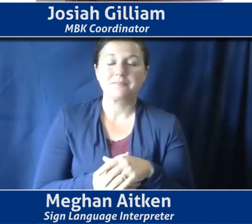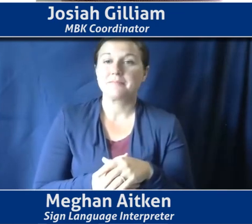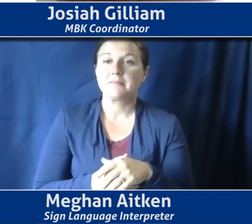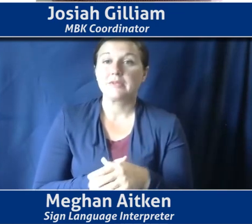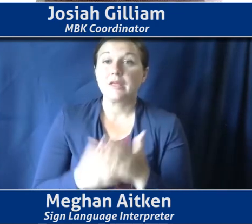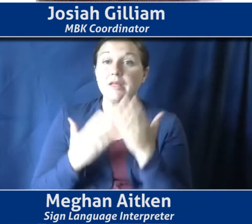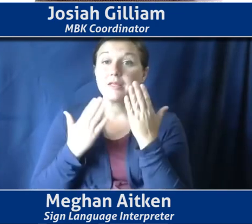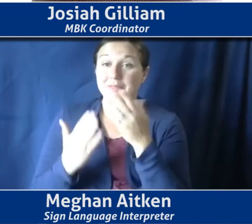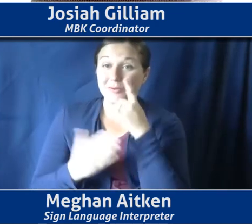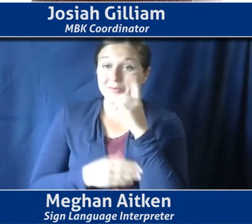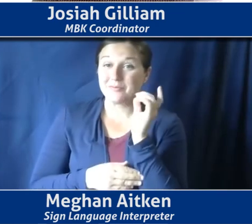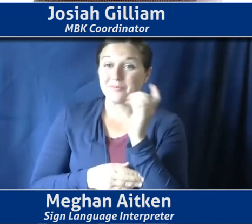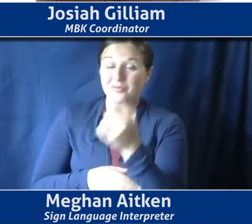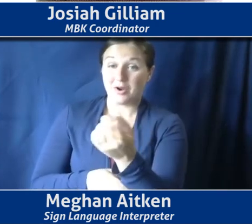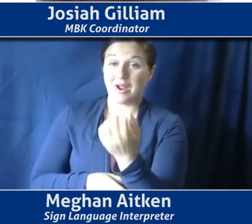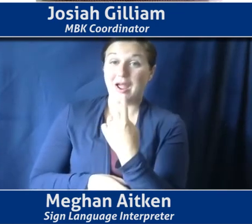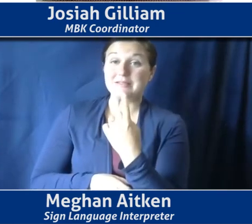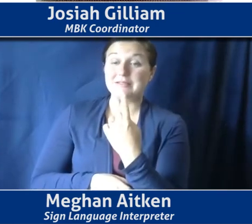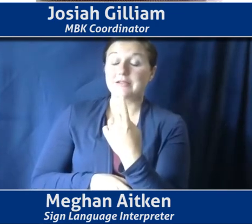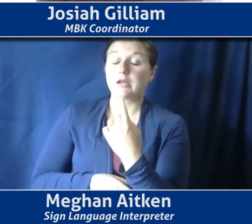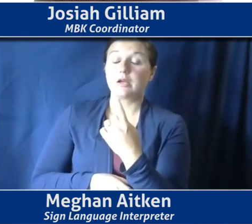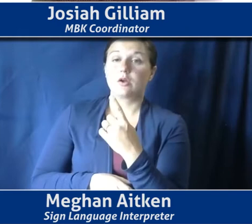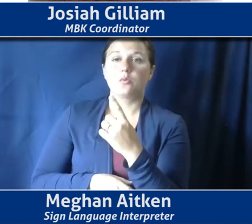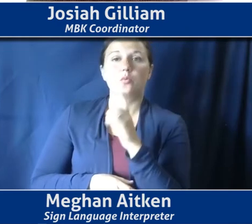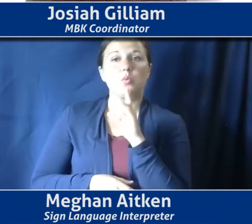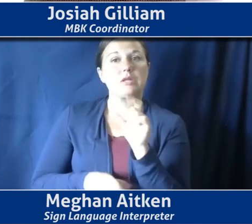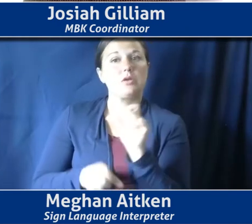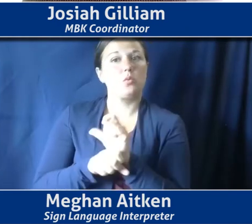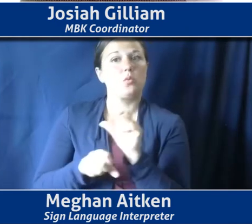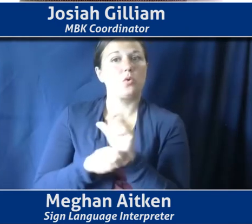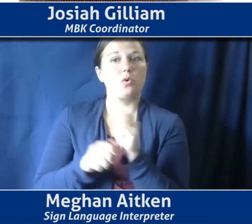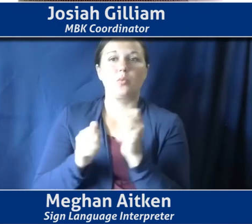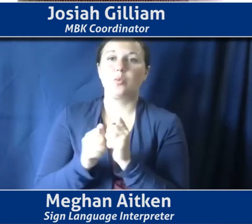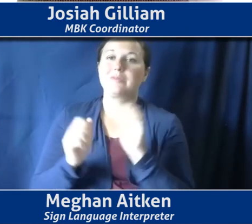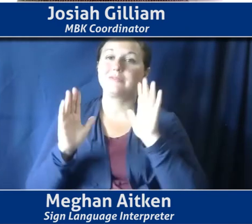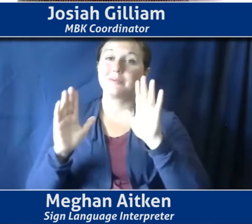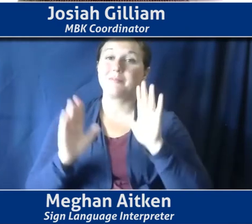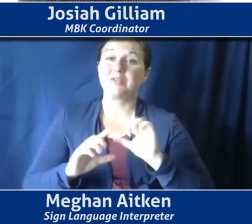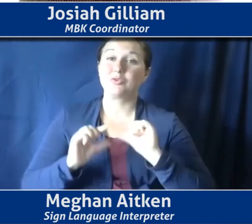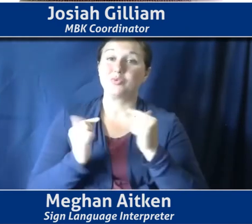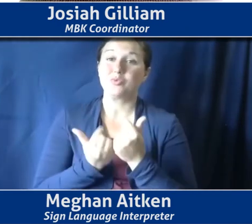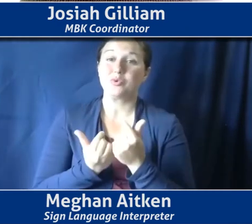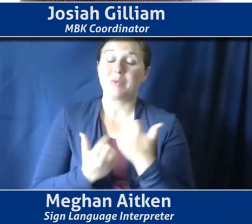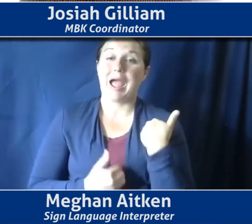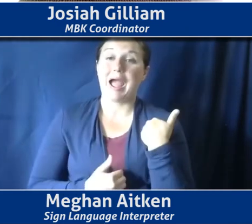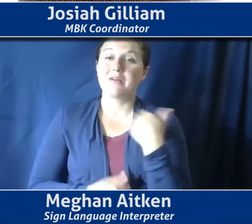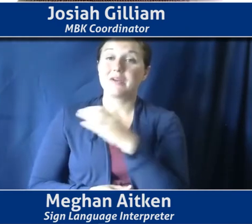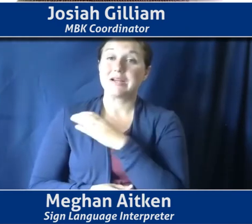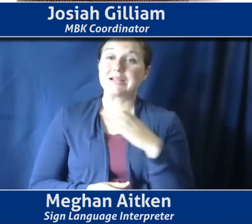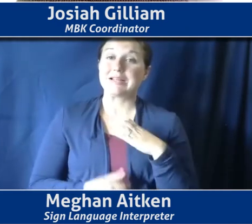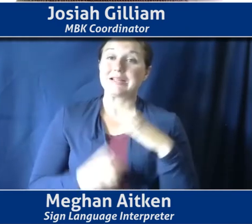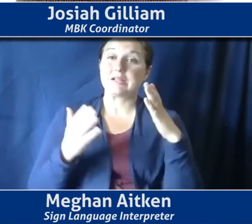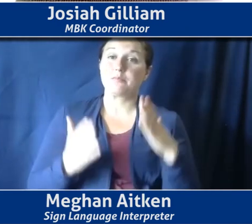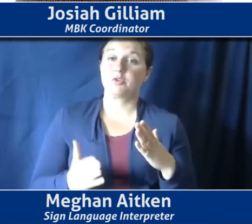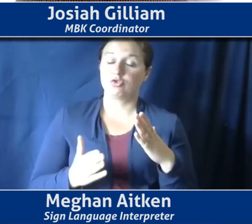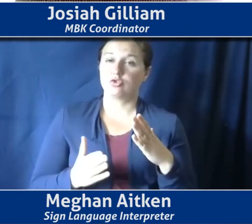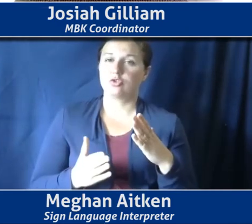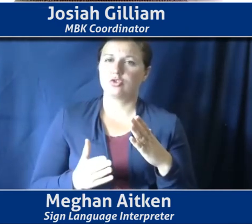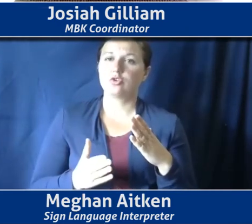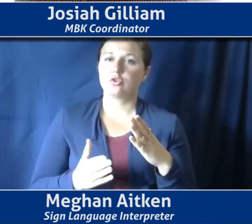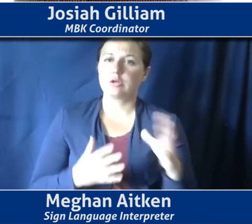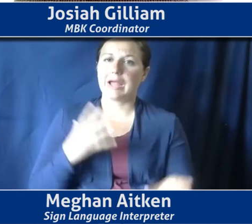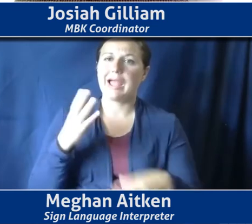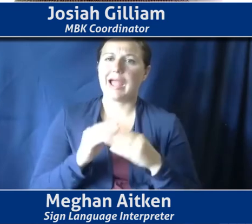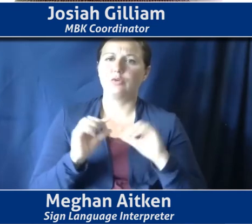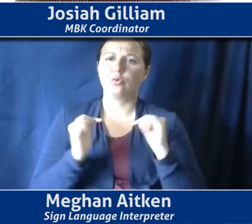asking that. I work with an amazing group. We have a commissioner just came on board, which takes us to 14. And